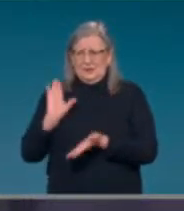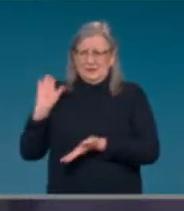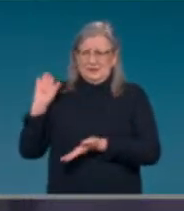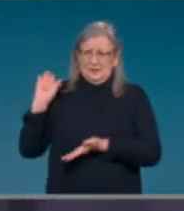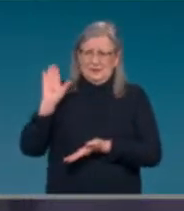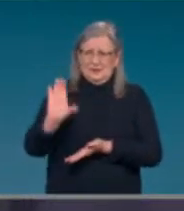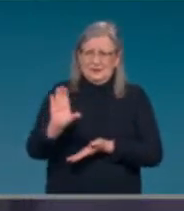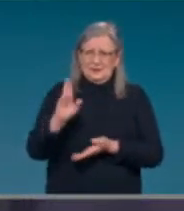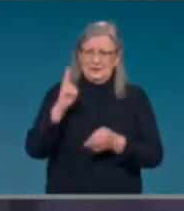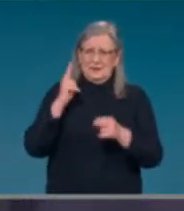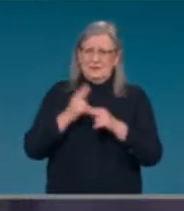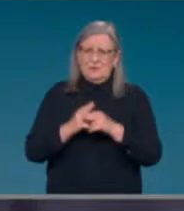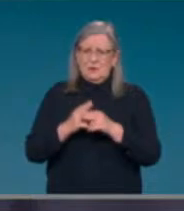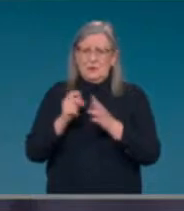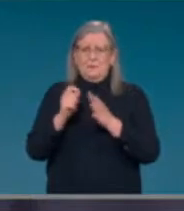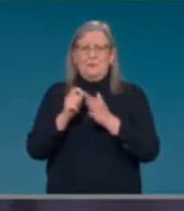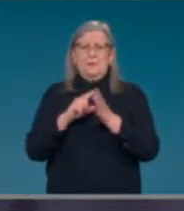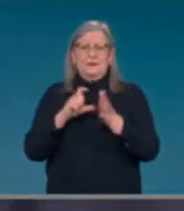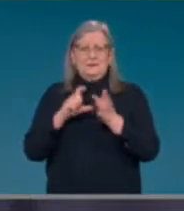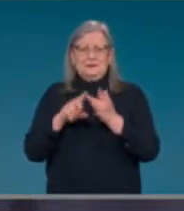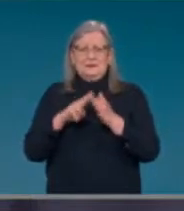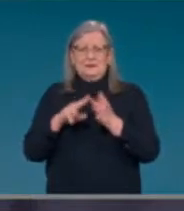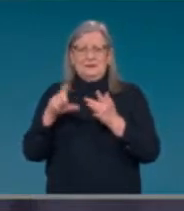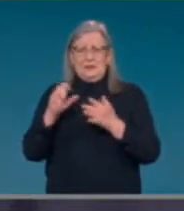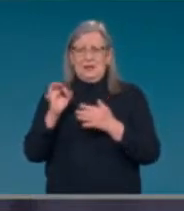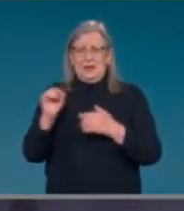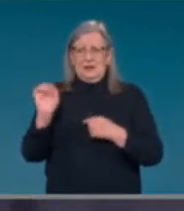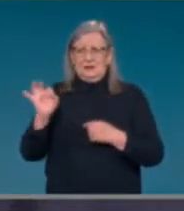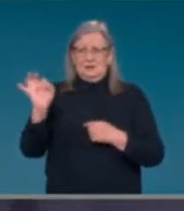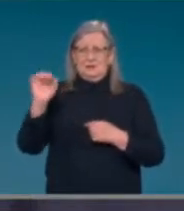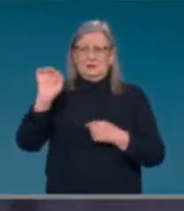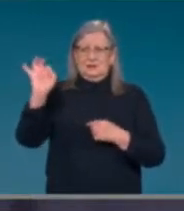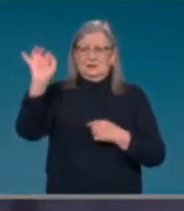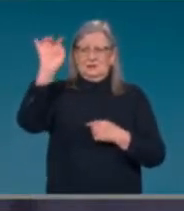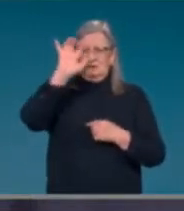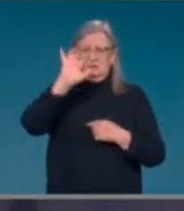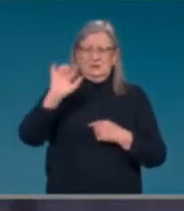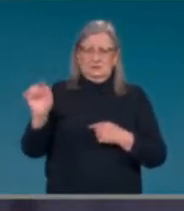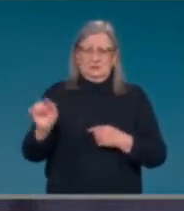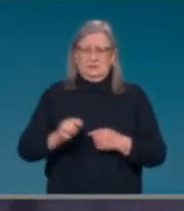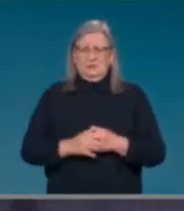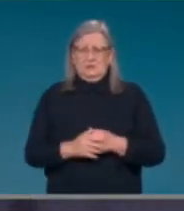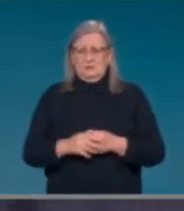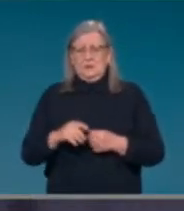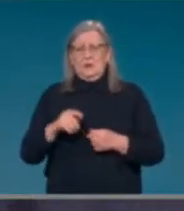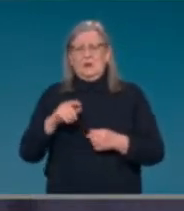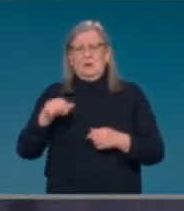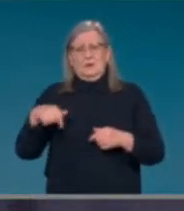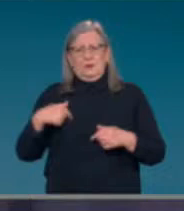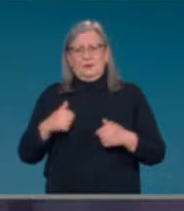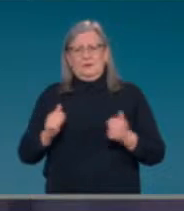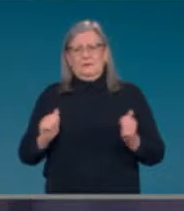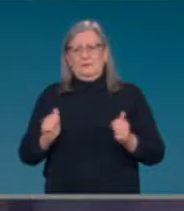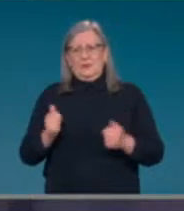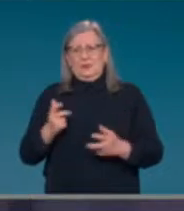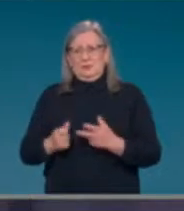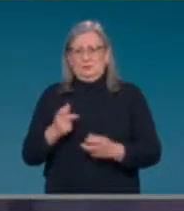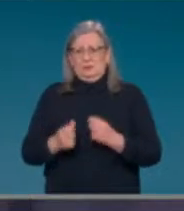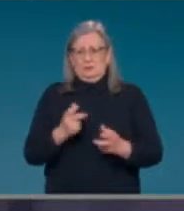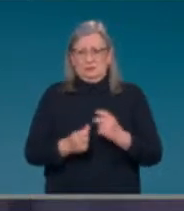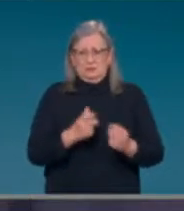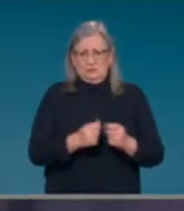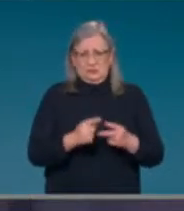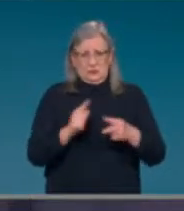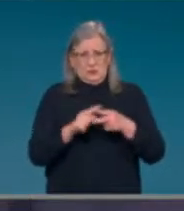with the capacity to vaccinate the whole of the Australian population twice. Um, and we always